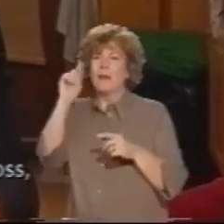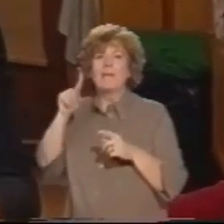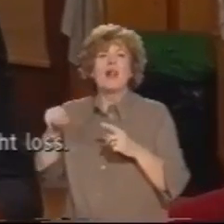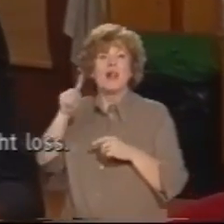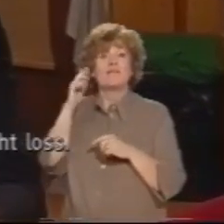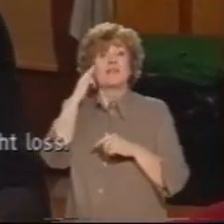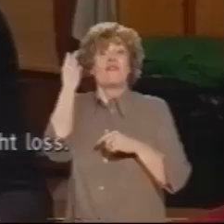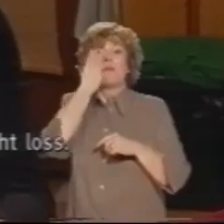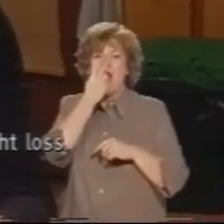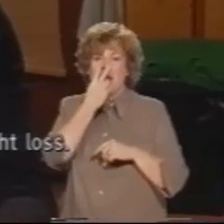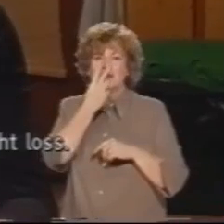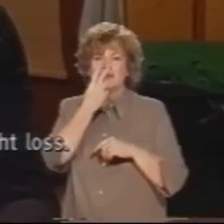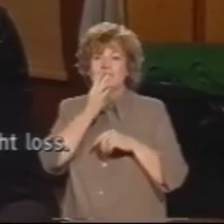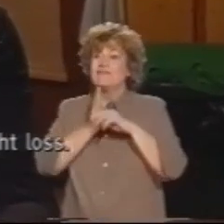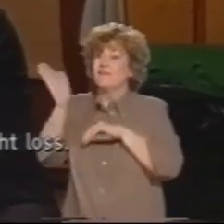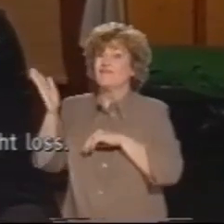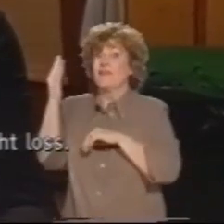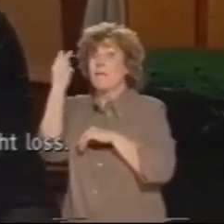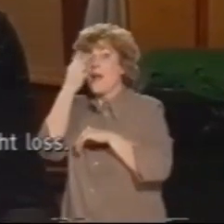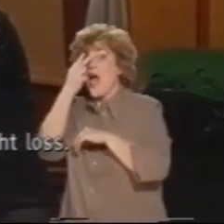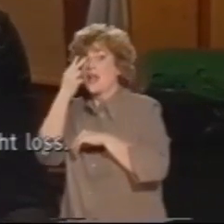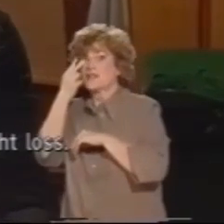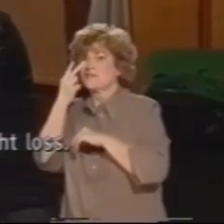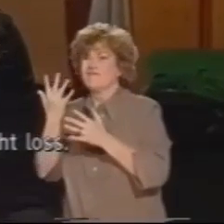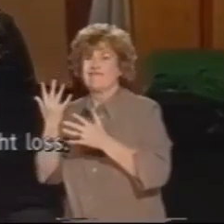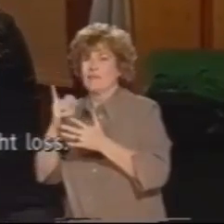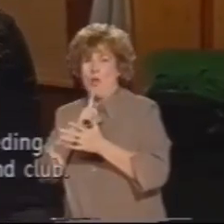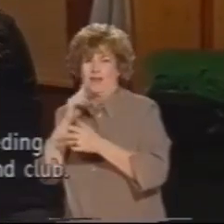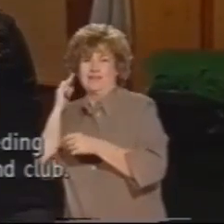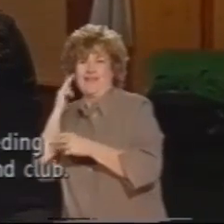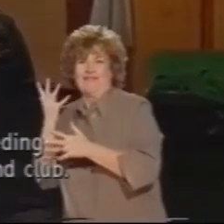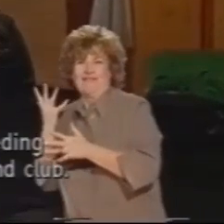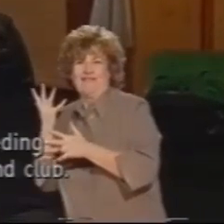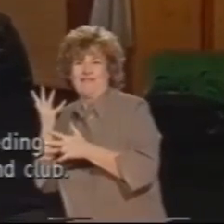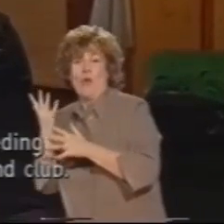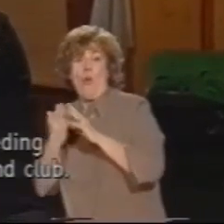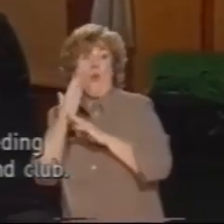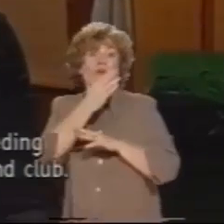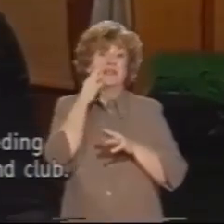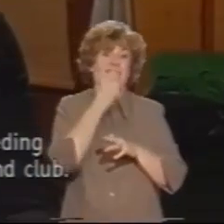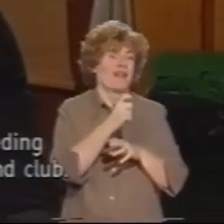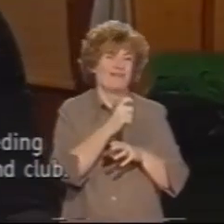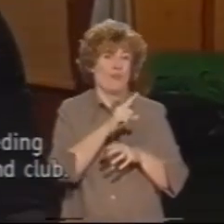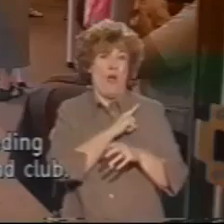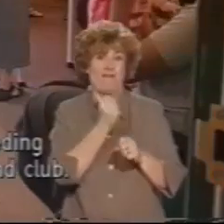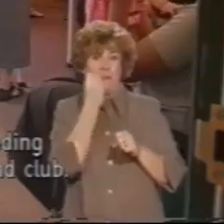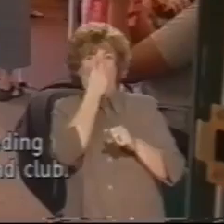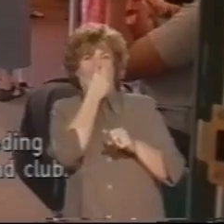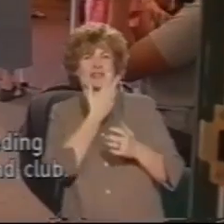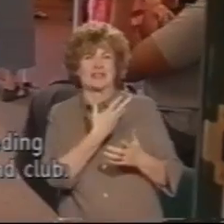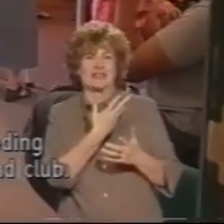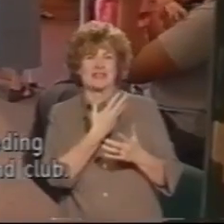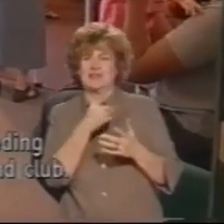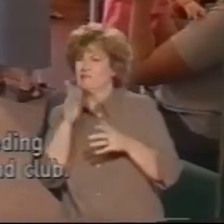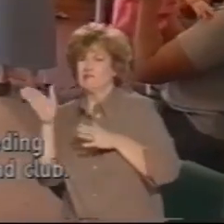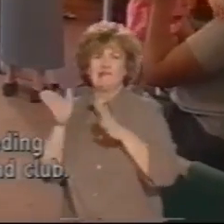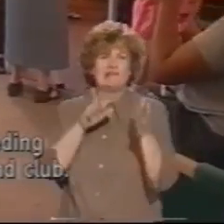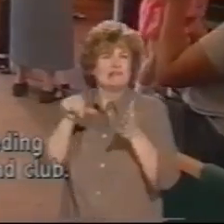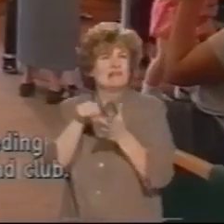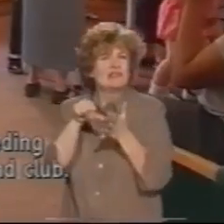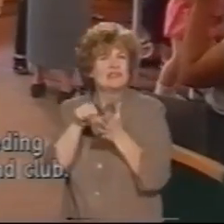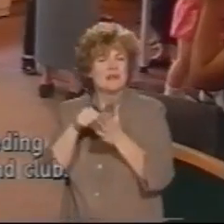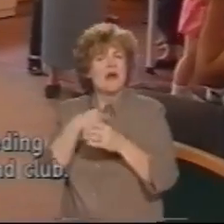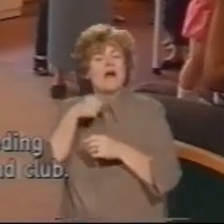hearing loss, or to a deaf club because of their sight loss. It's hard to fit in. So we've recognised that as a unique disability they need a unique